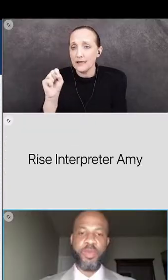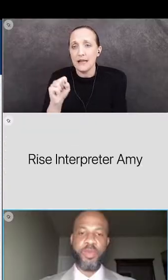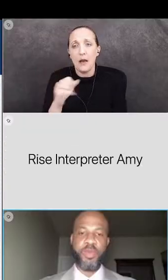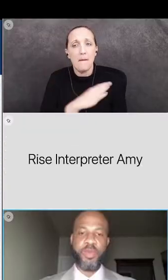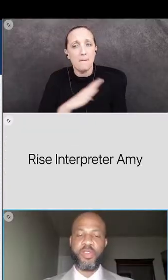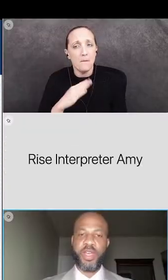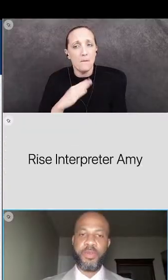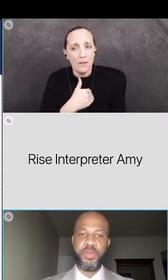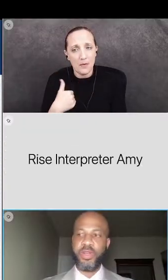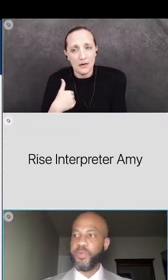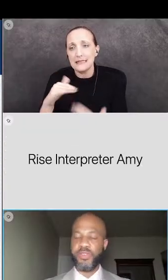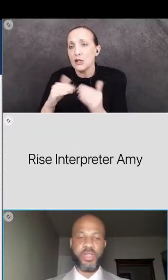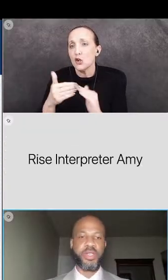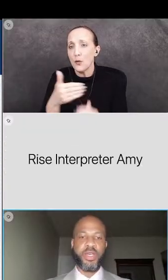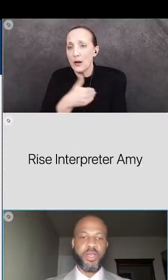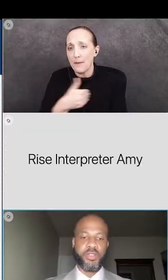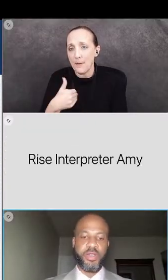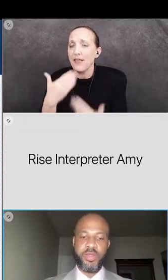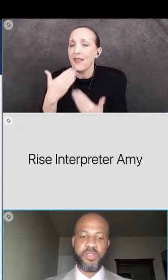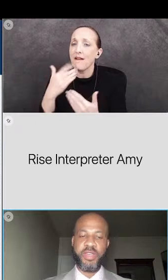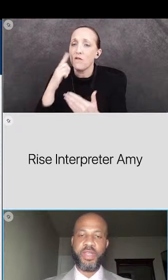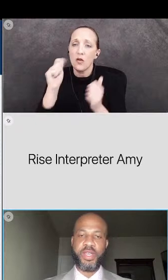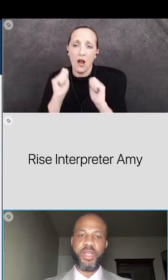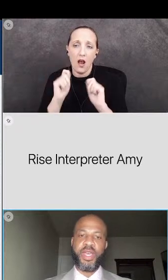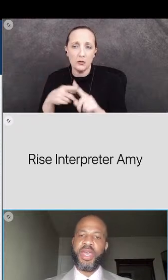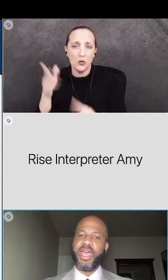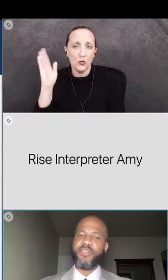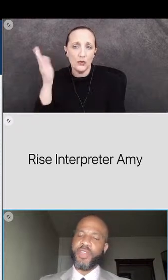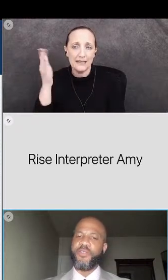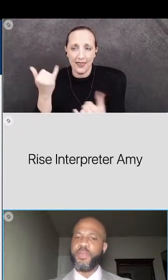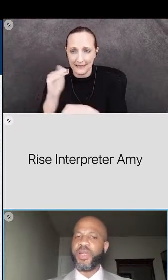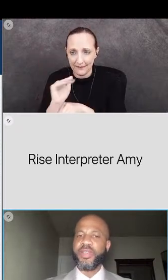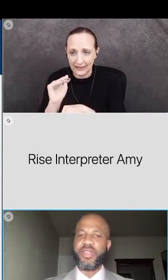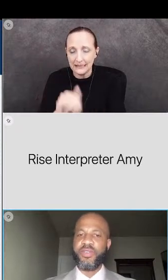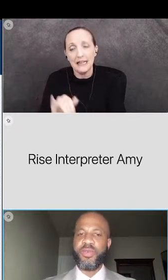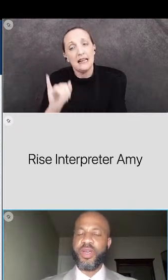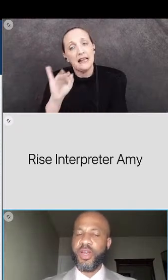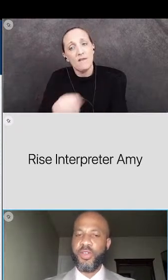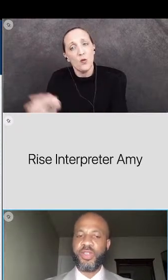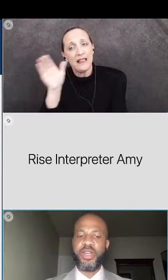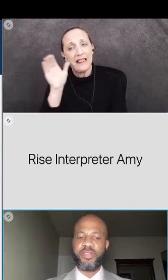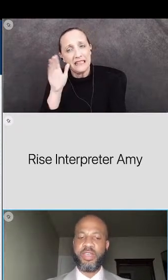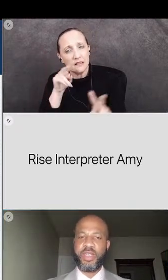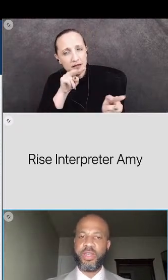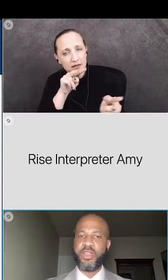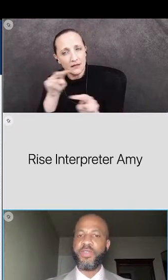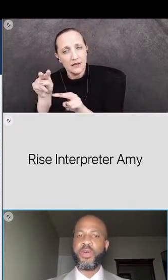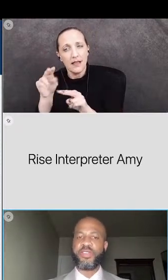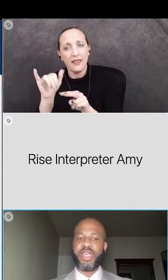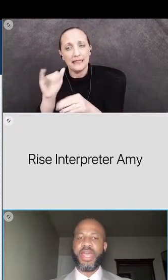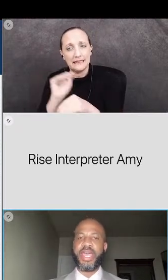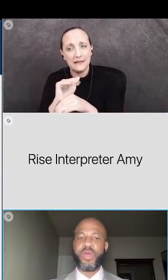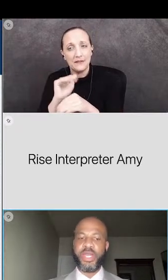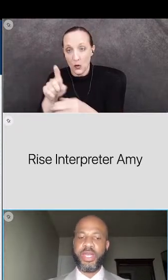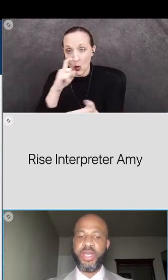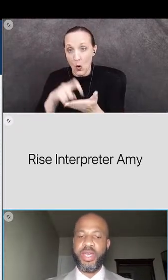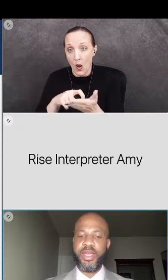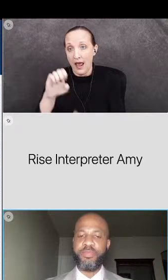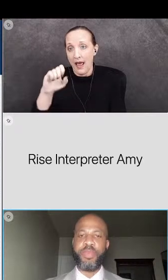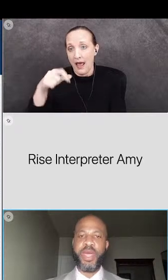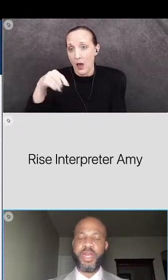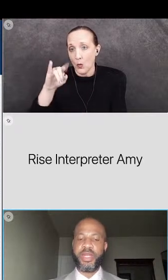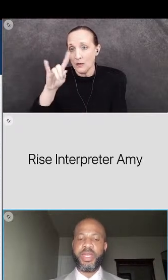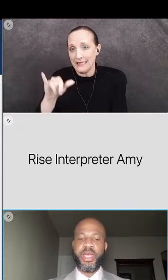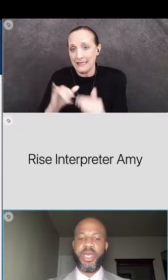community members thank you for this opportunity to present to you this evening if you've been listening closely this evening you've noticed that equity